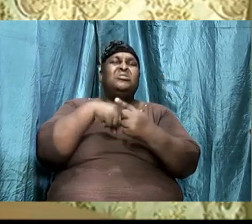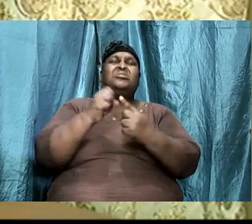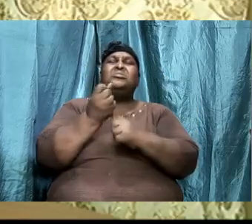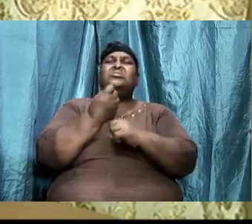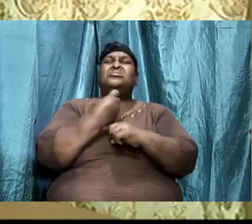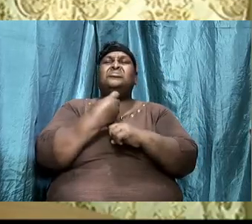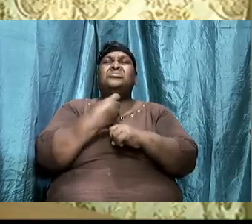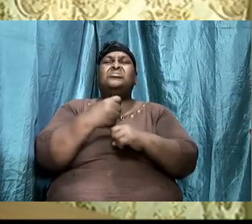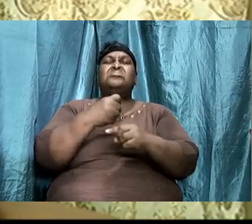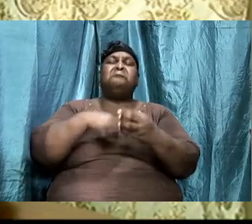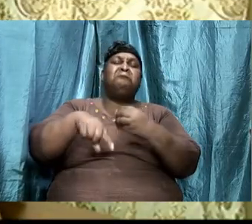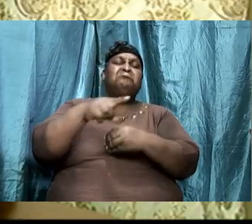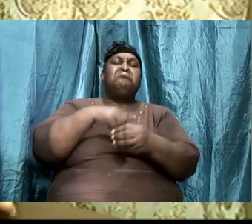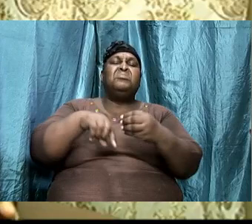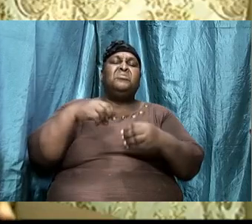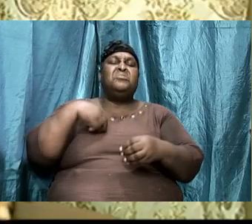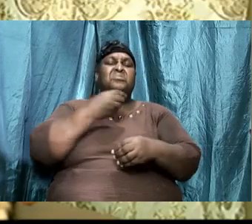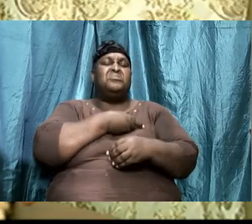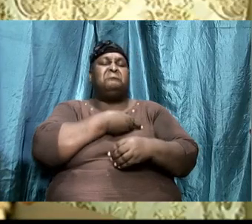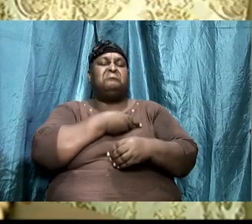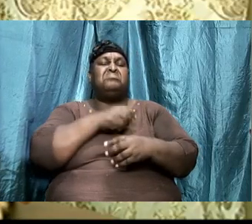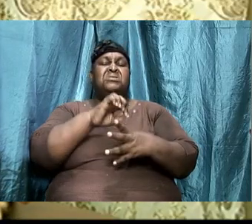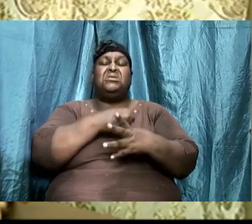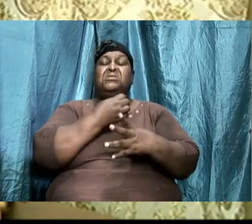that we ourselves, might be involved in.